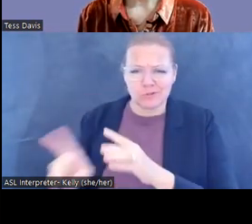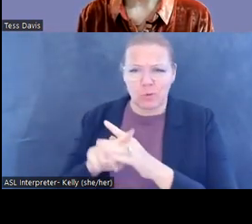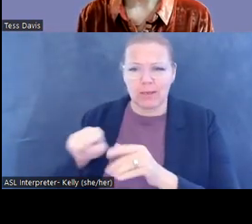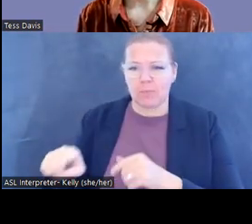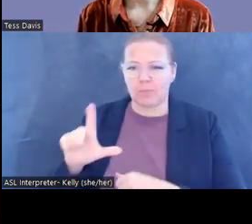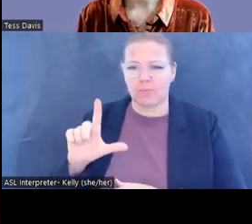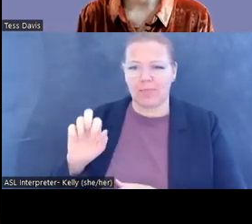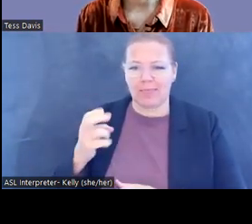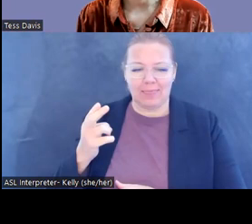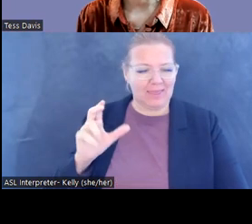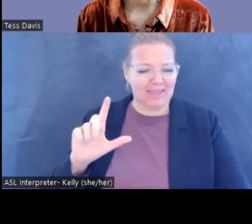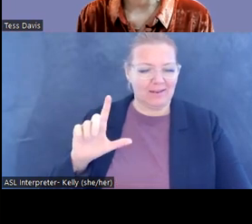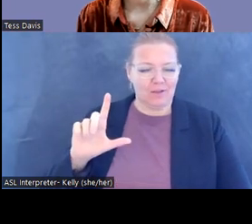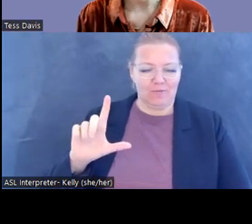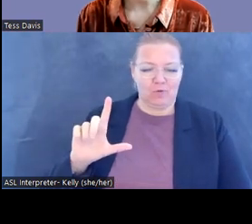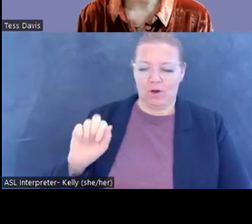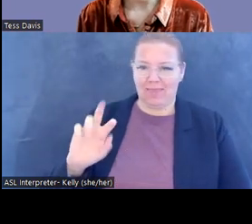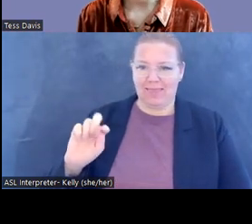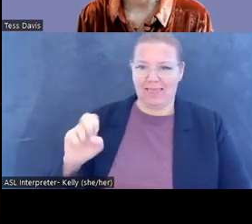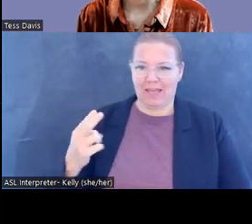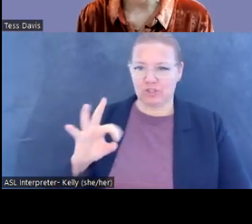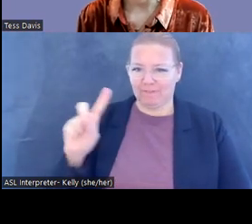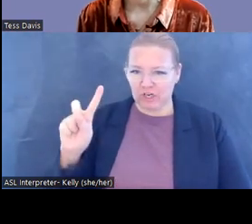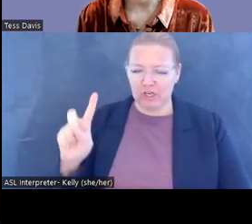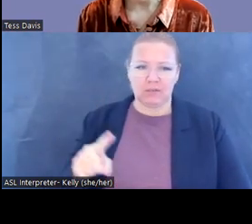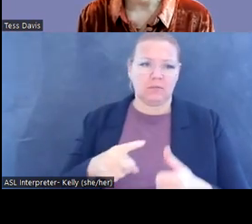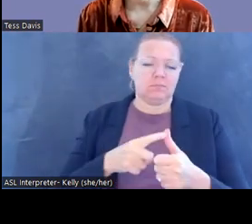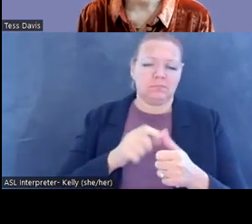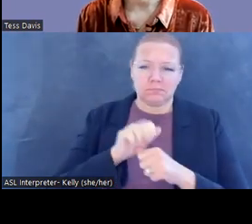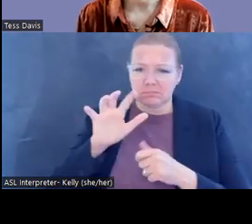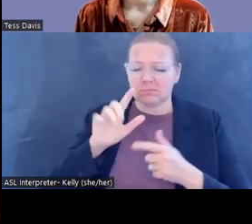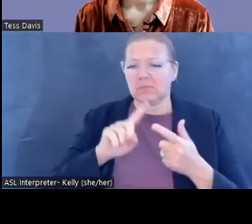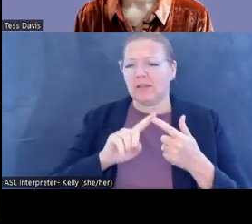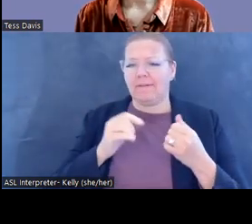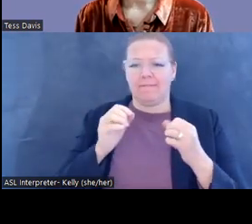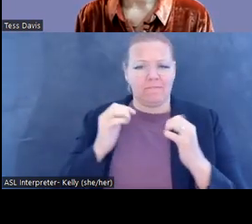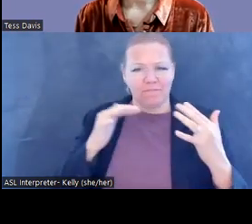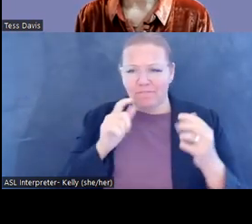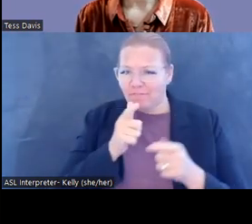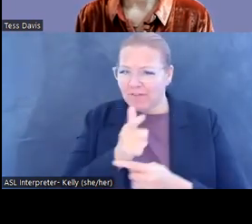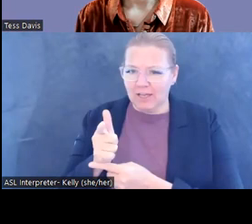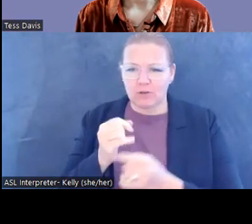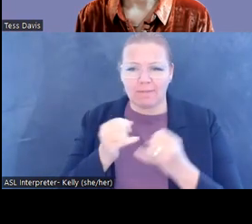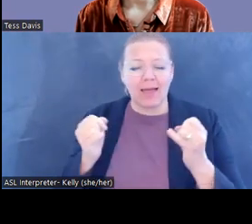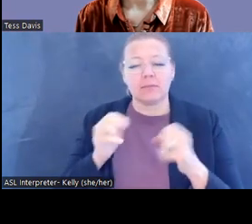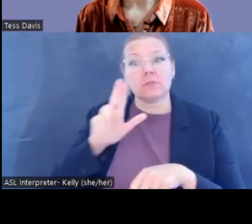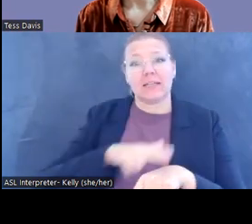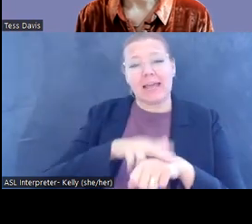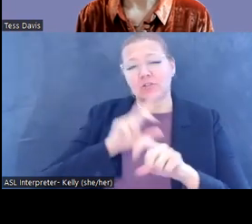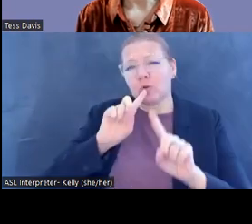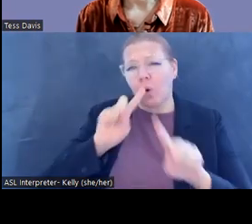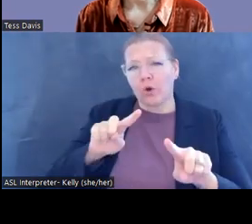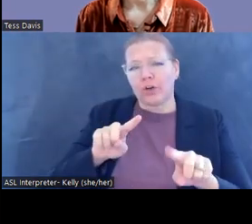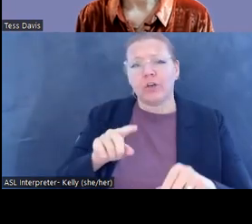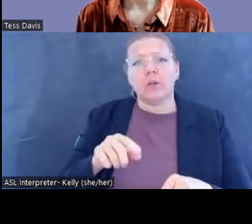These looted treasures crossed jungles and mountains, firing lines, and a national border, including what was then the most,